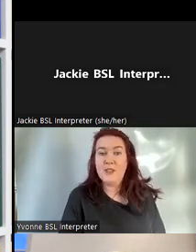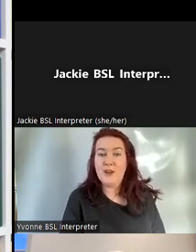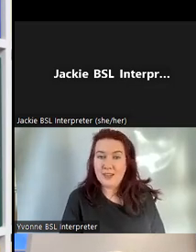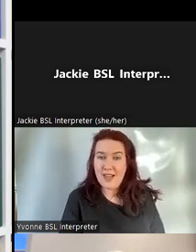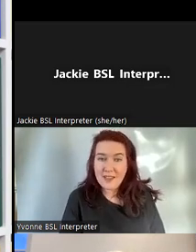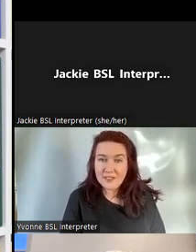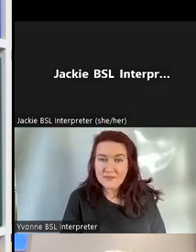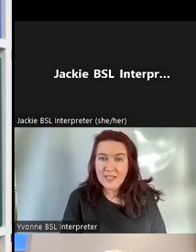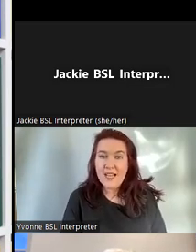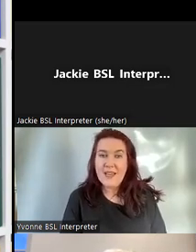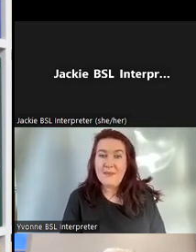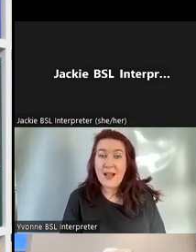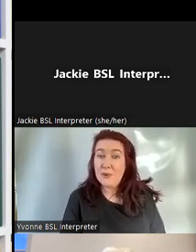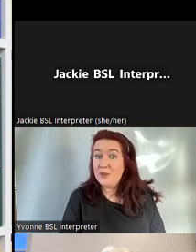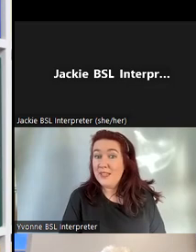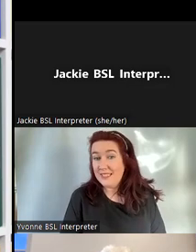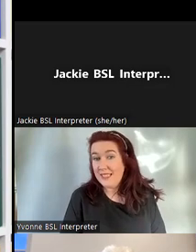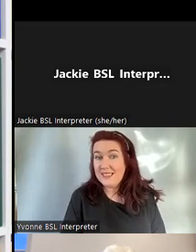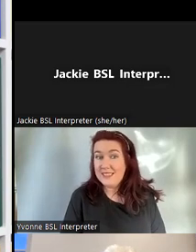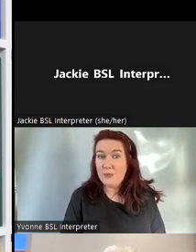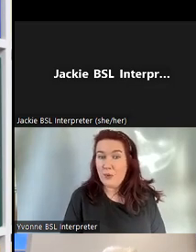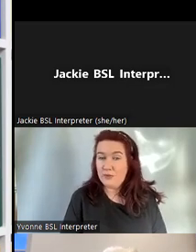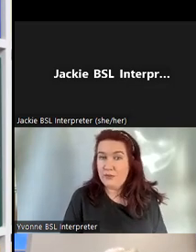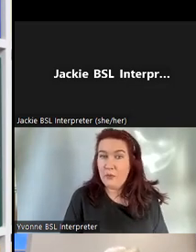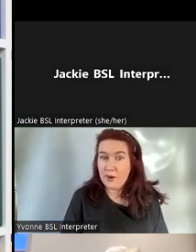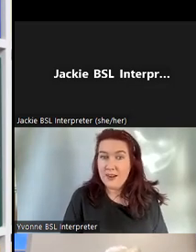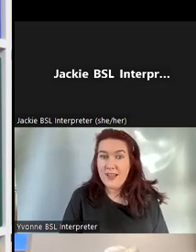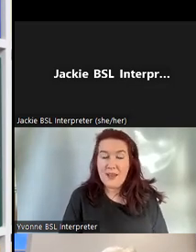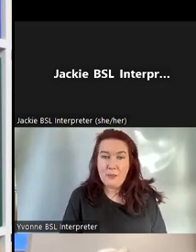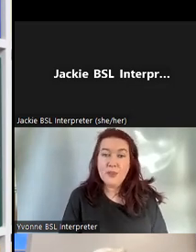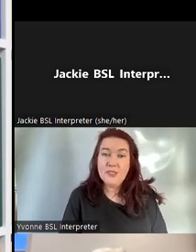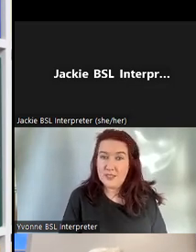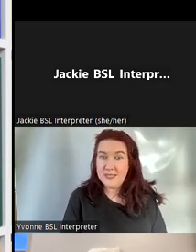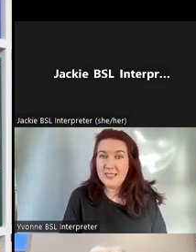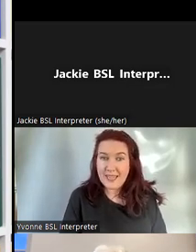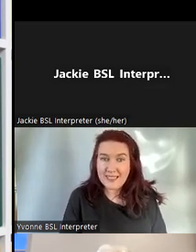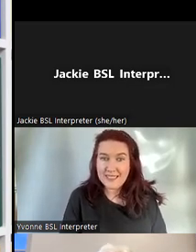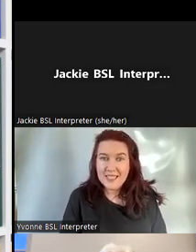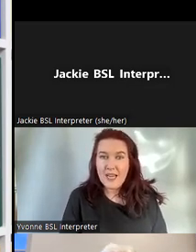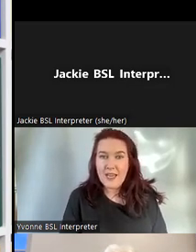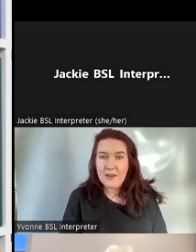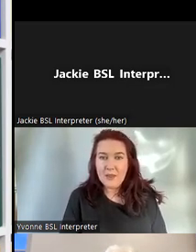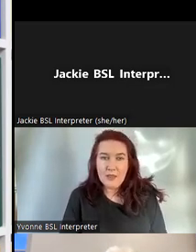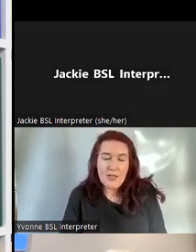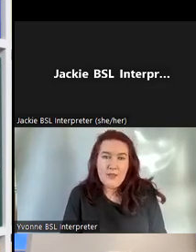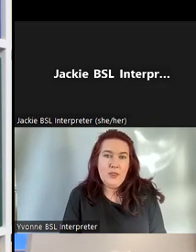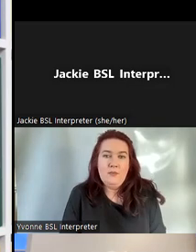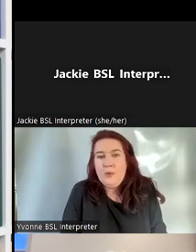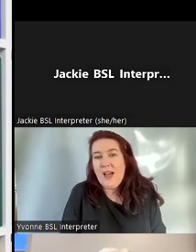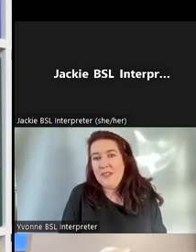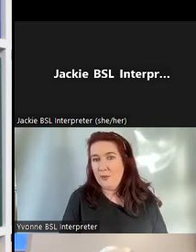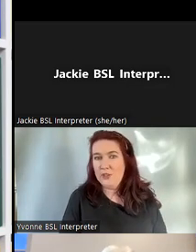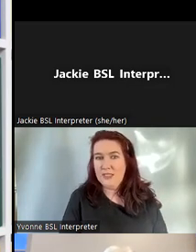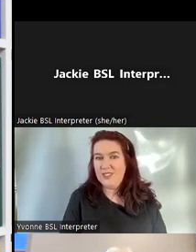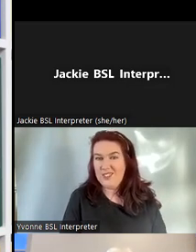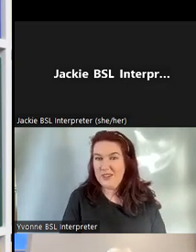and our archive and we're really delighted to be one of the four posters that was selected and that